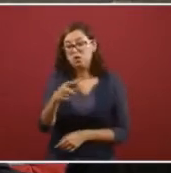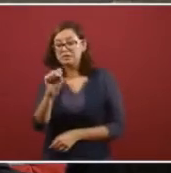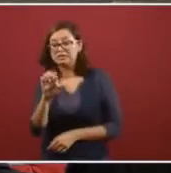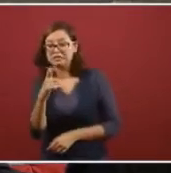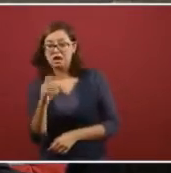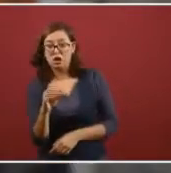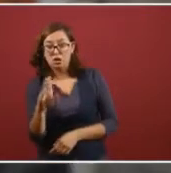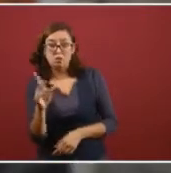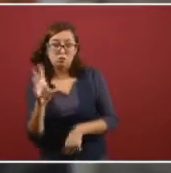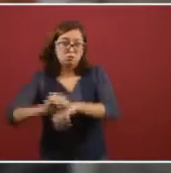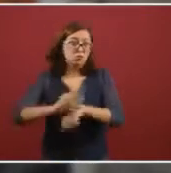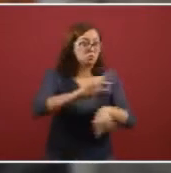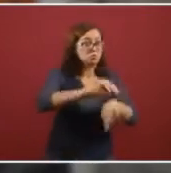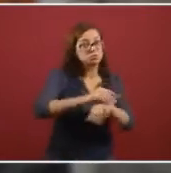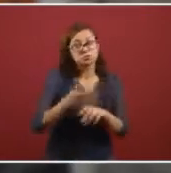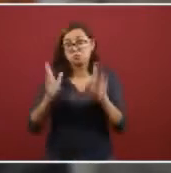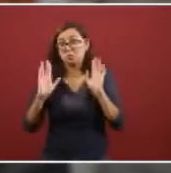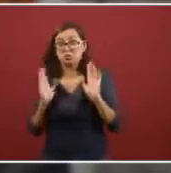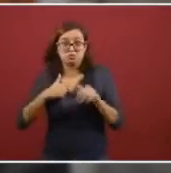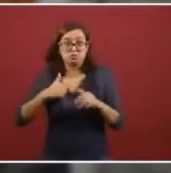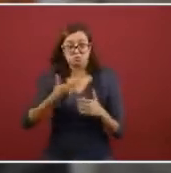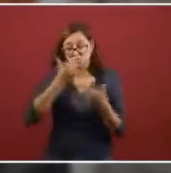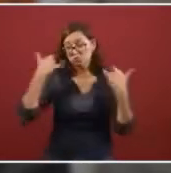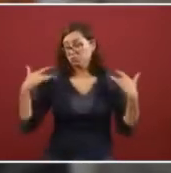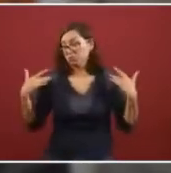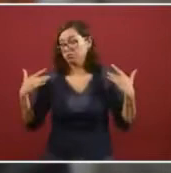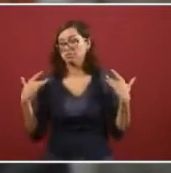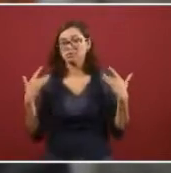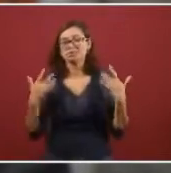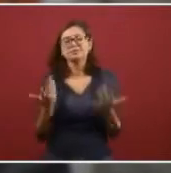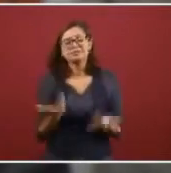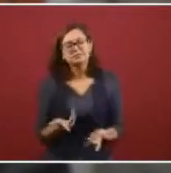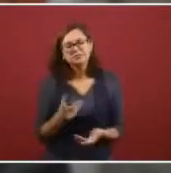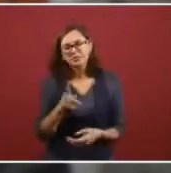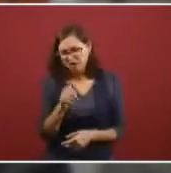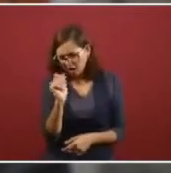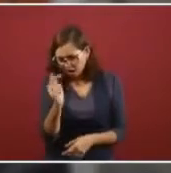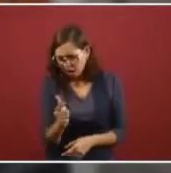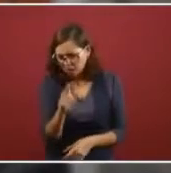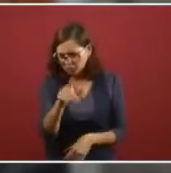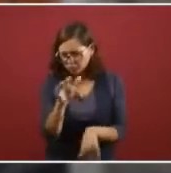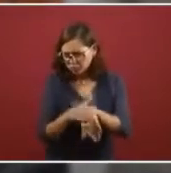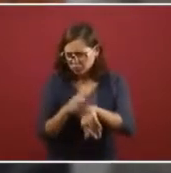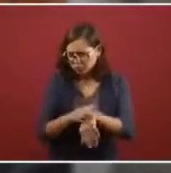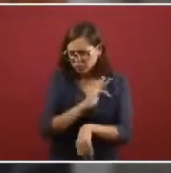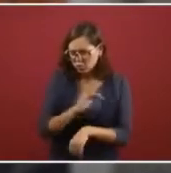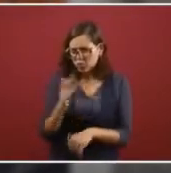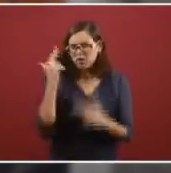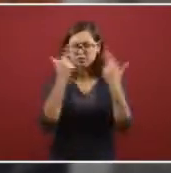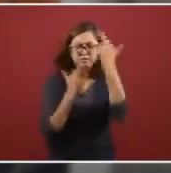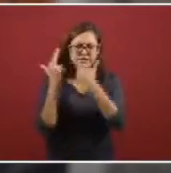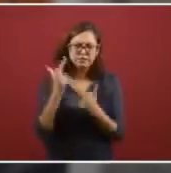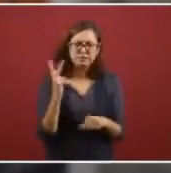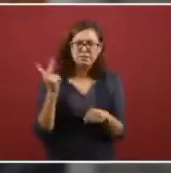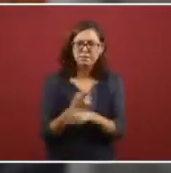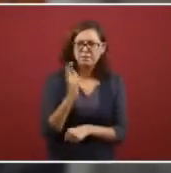central government or a local government. Are you considering, uh,